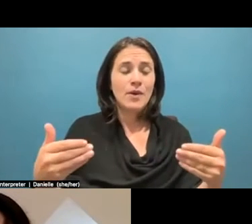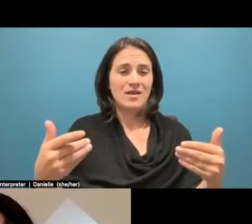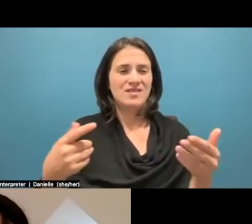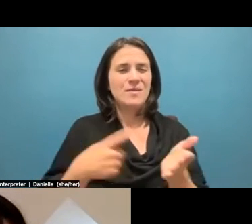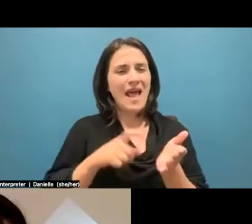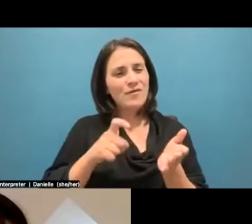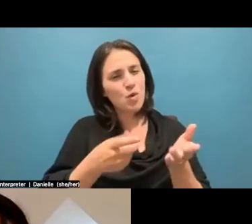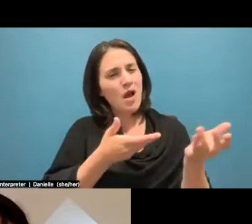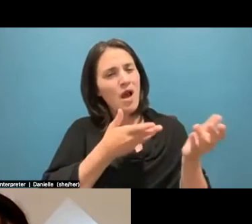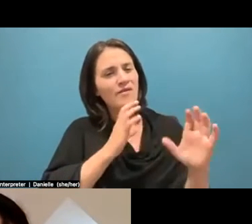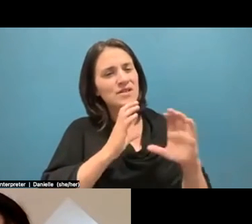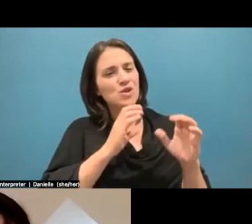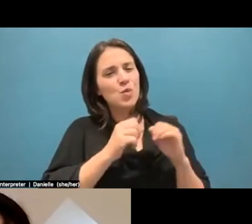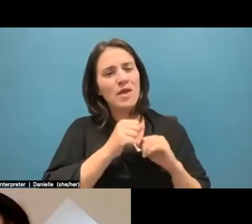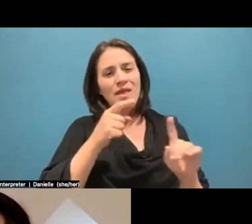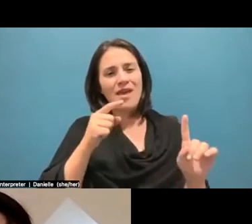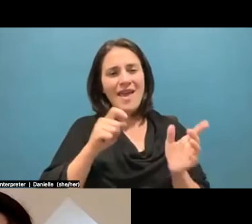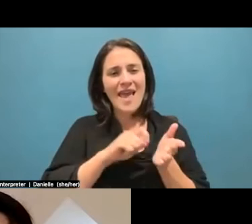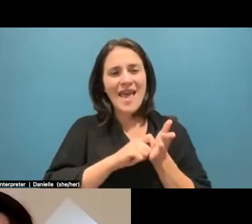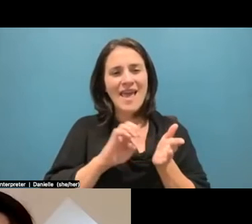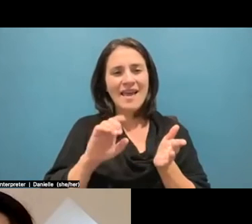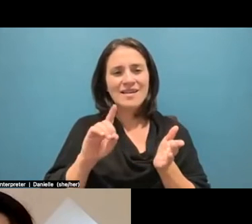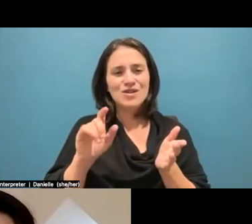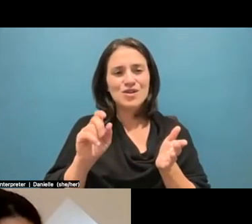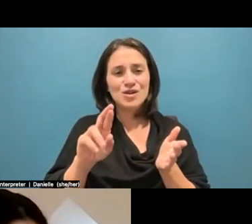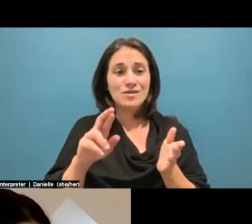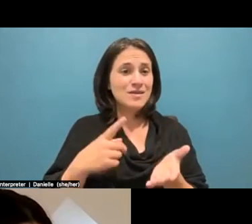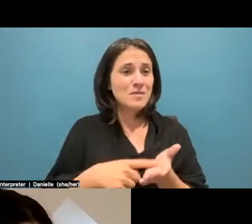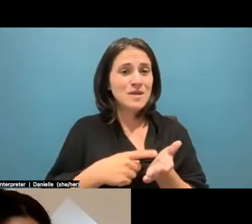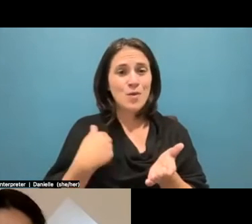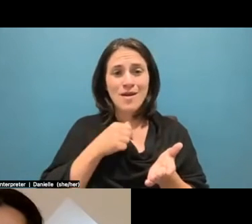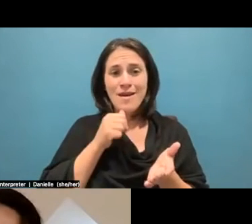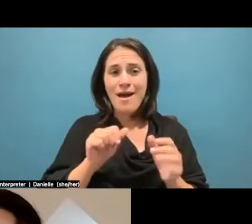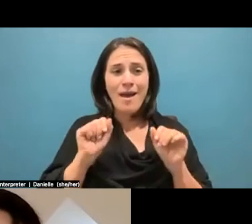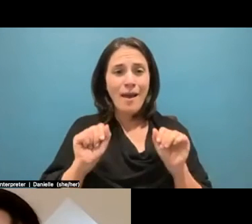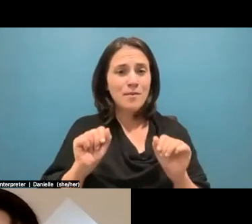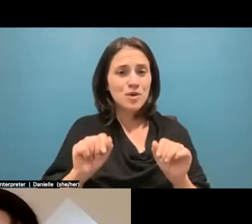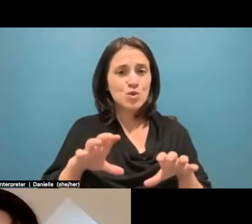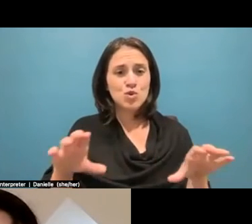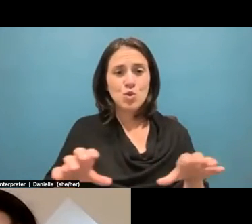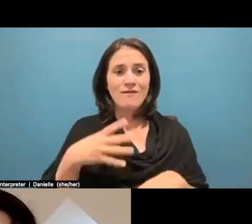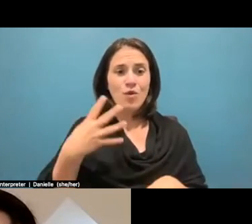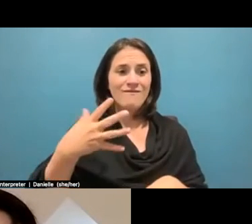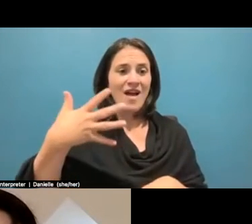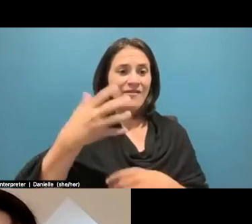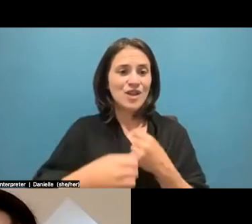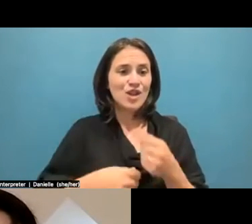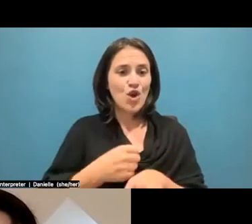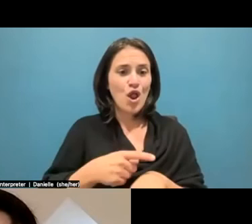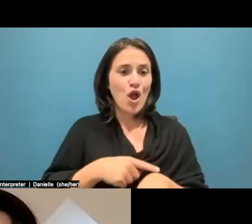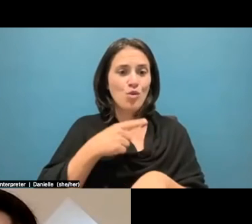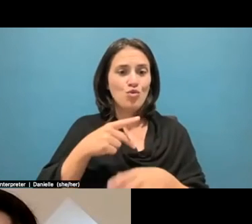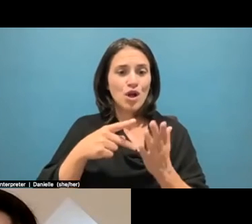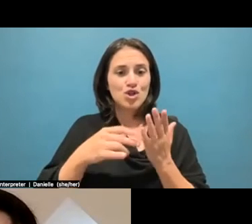do four year long projects that, you know, or 5,000 words a piece. But, you know, to me, the, the,